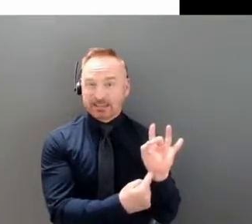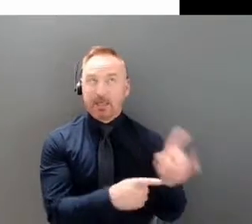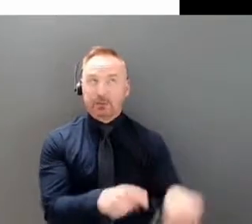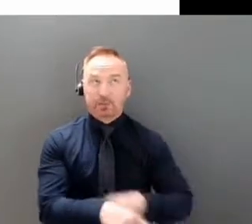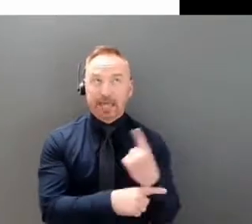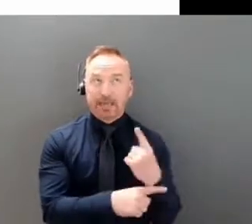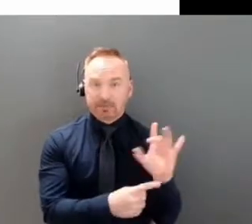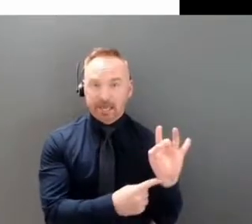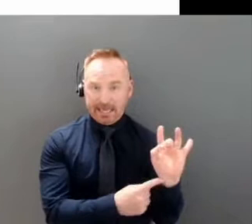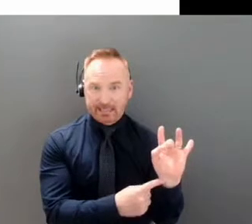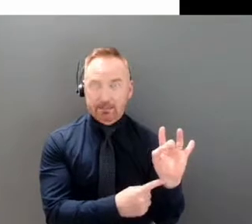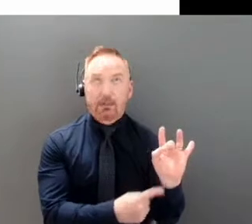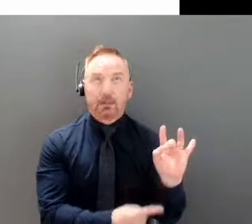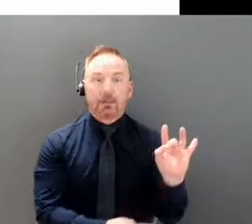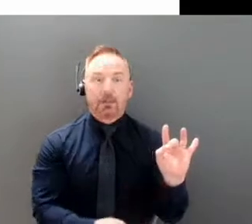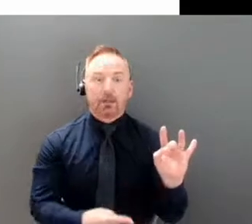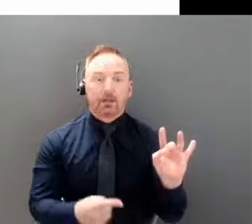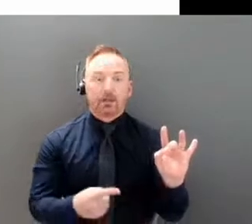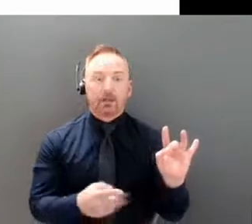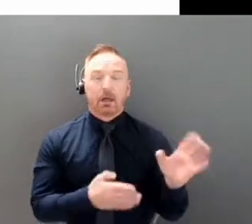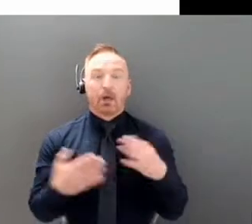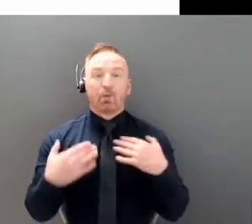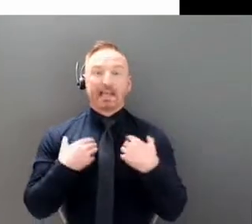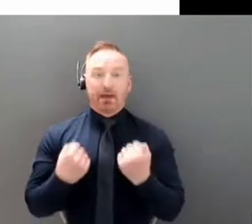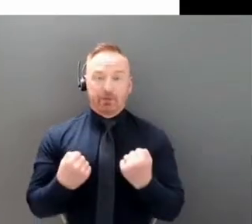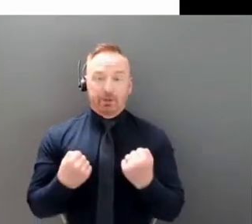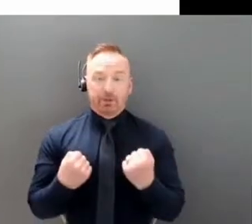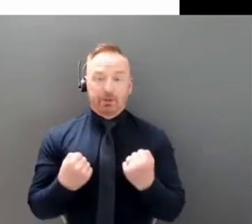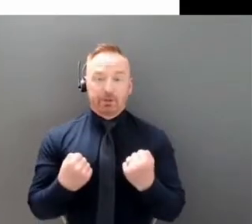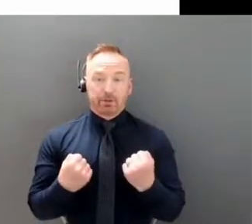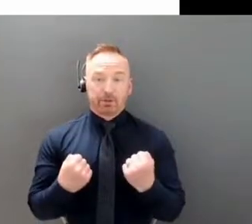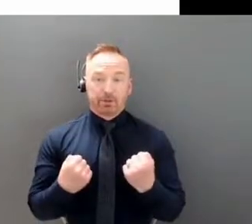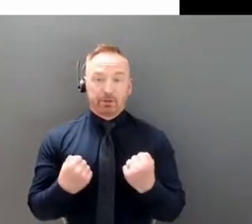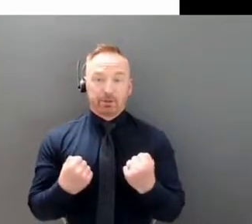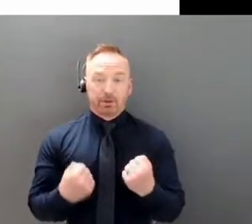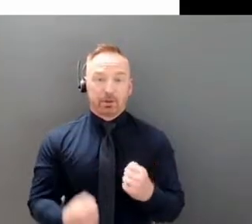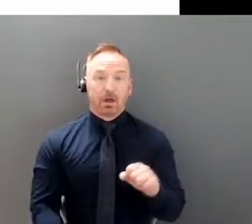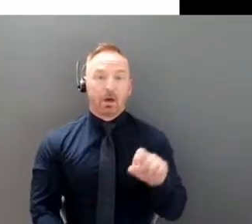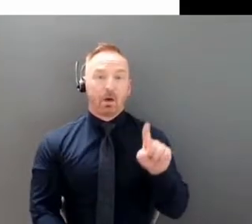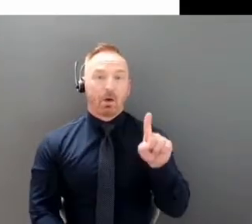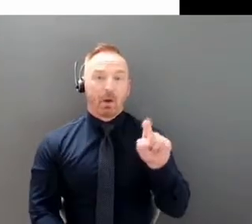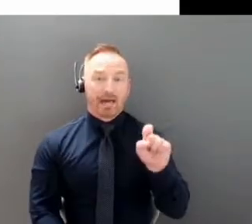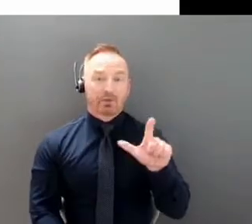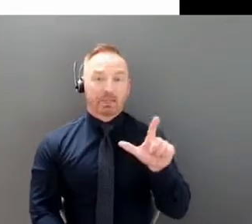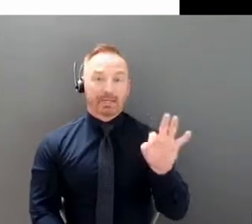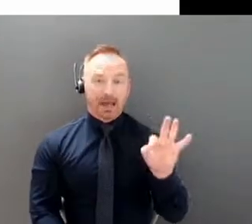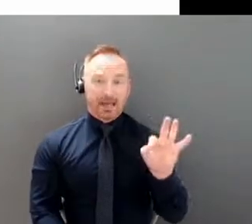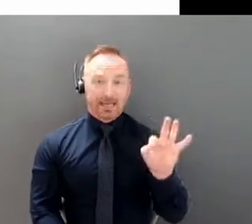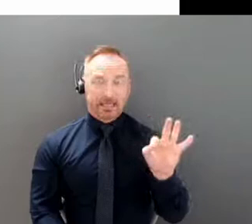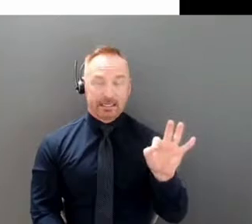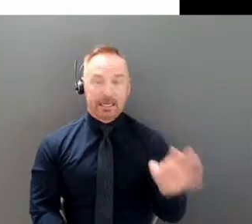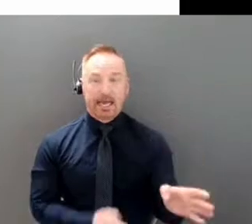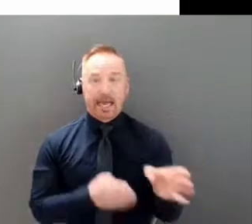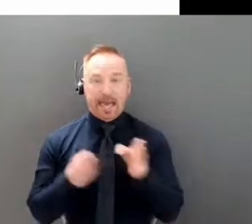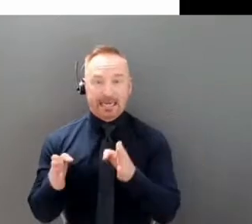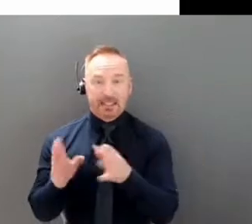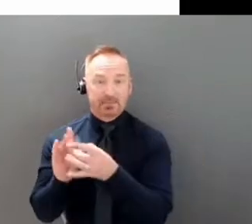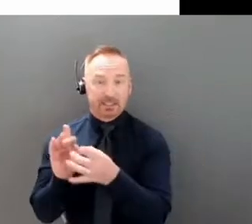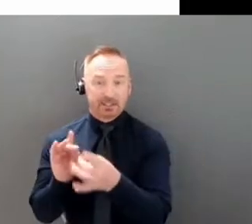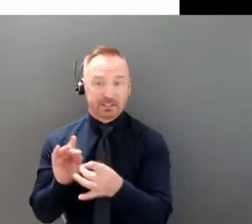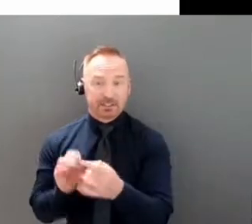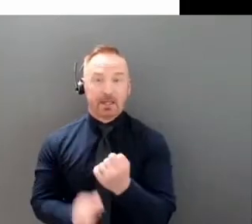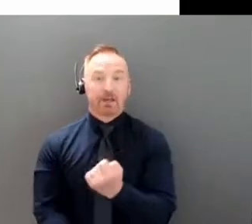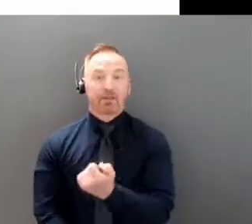Our recovered numbers of cases are 129 and as mentioned three people